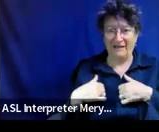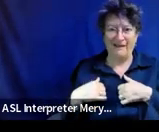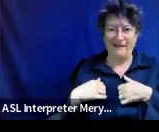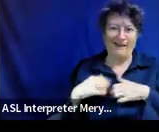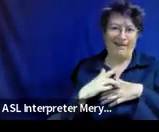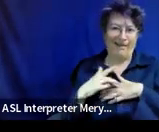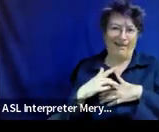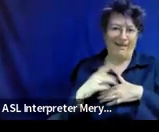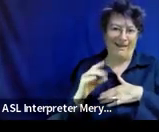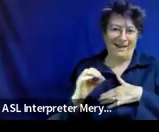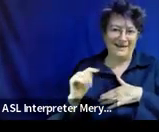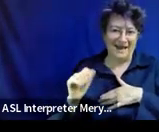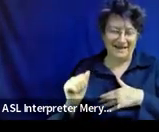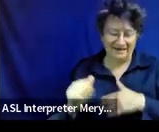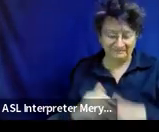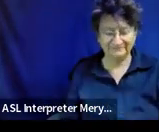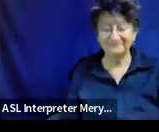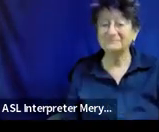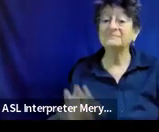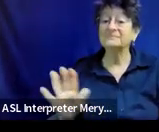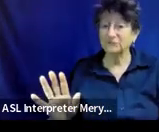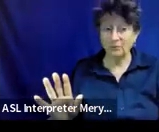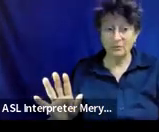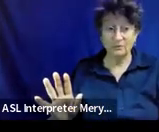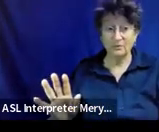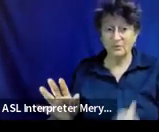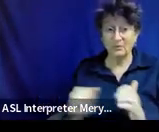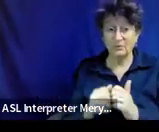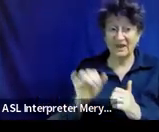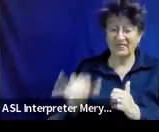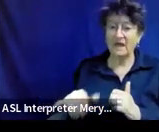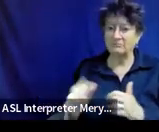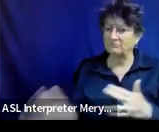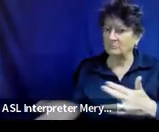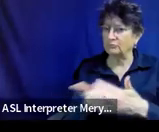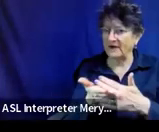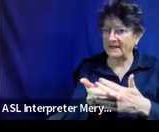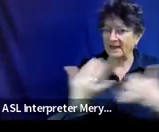All right. And with that, let's take a break.